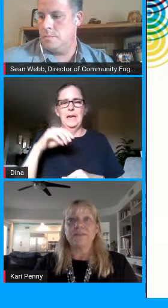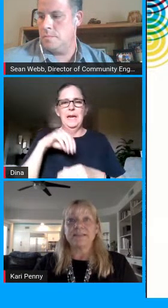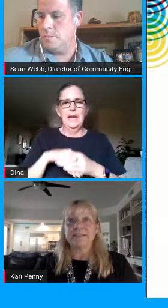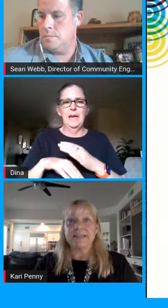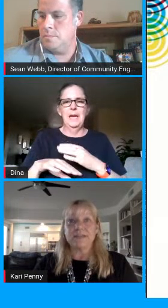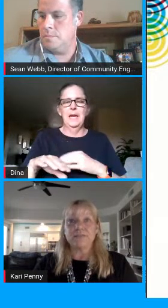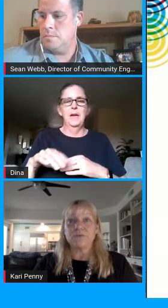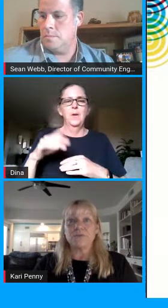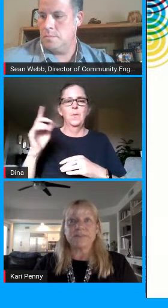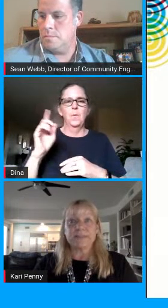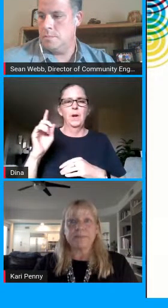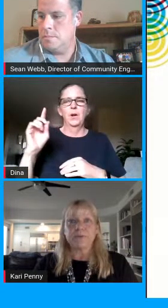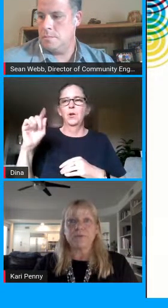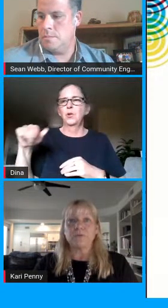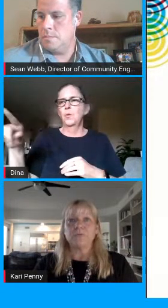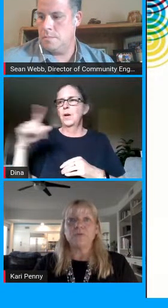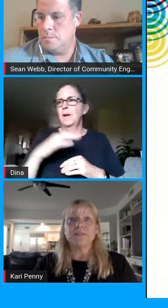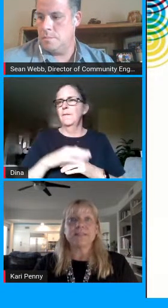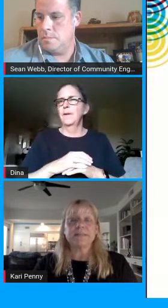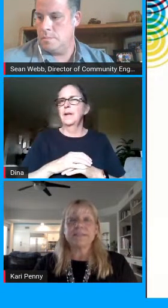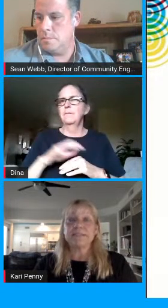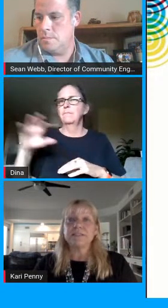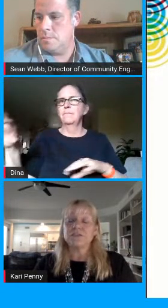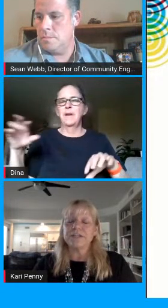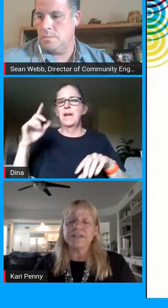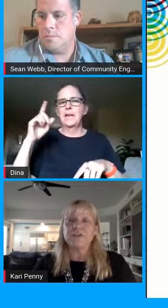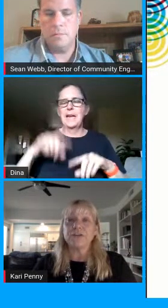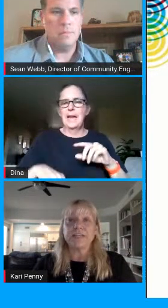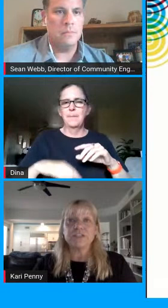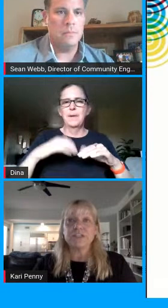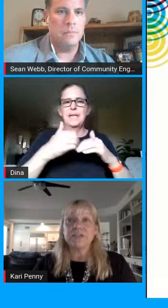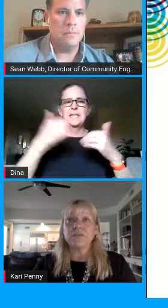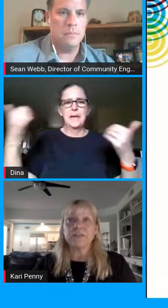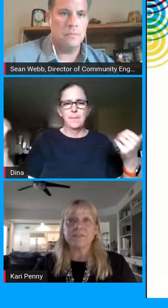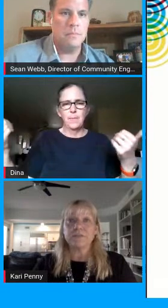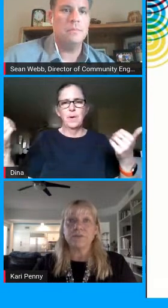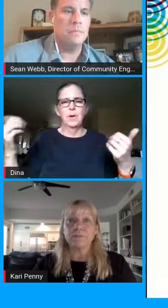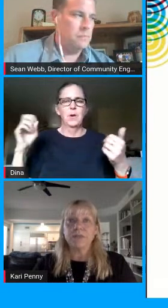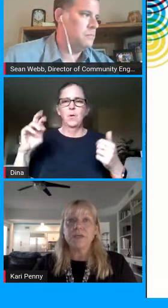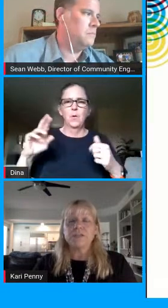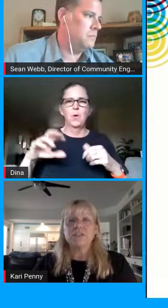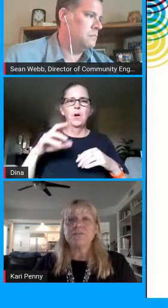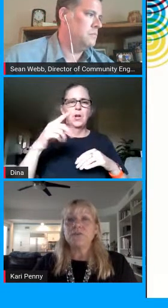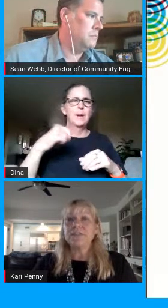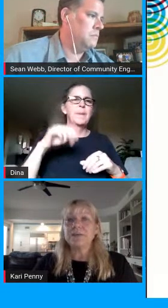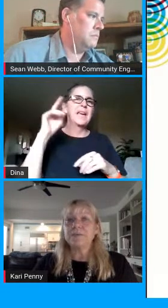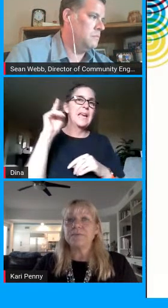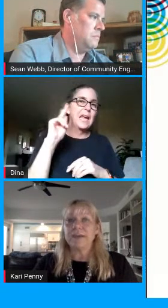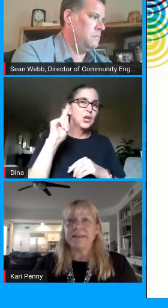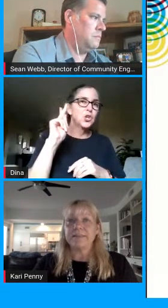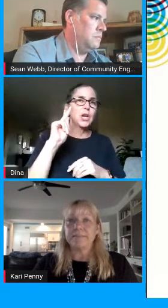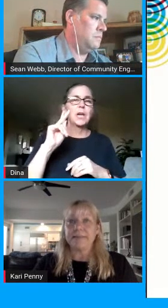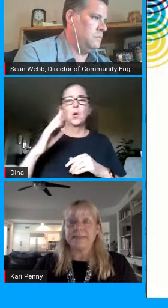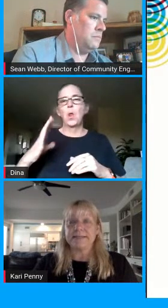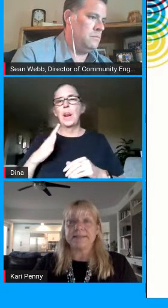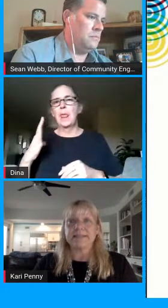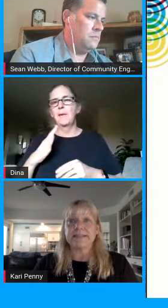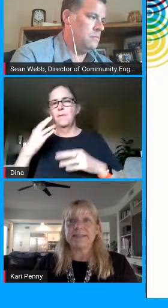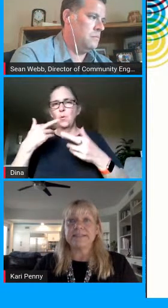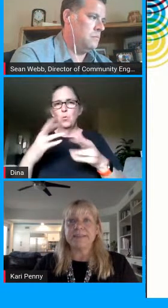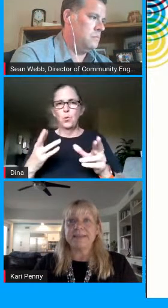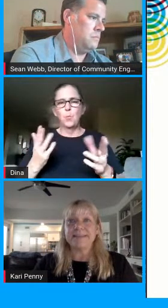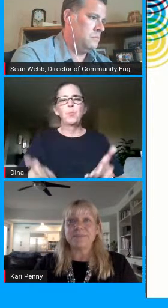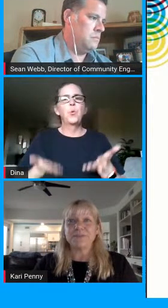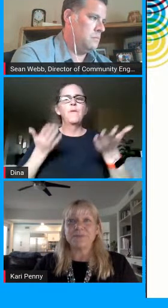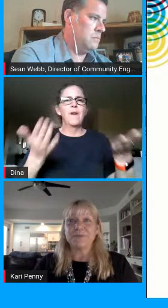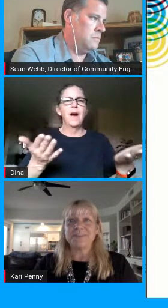you have a designated room or a separate room you can set up distance learning in your kitchen or living room just focus on providing the basics a